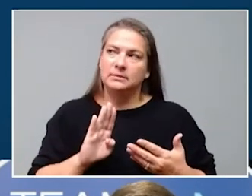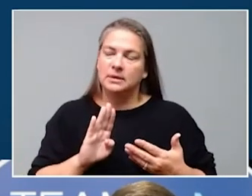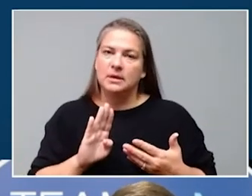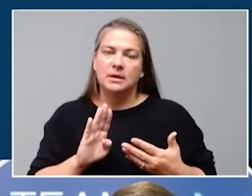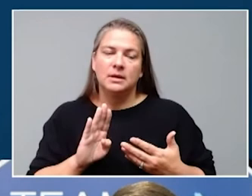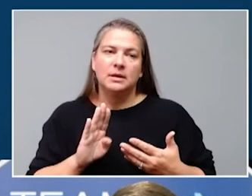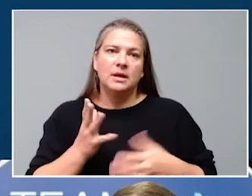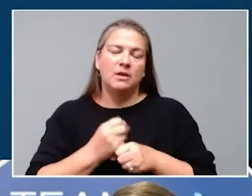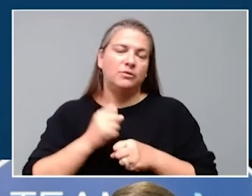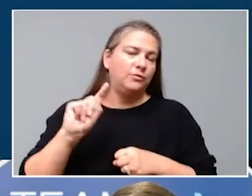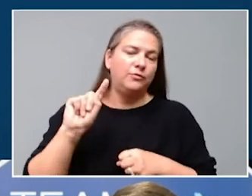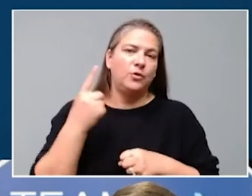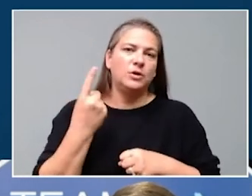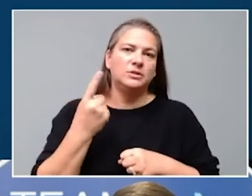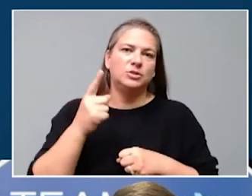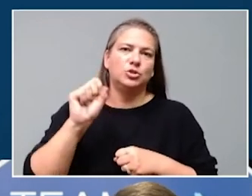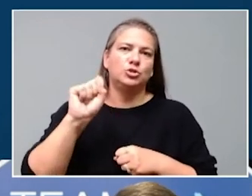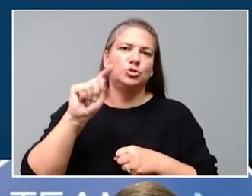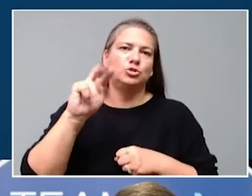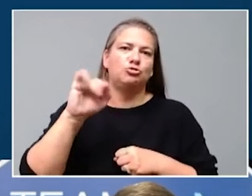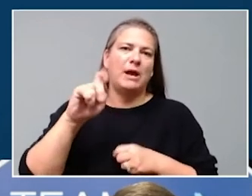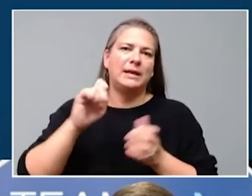hospitals in need of additional support. you.